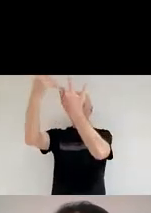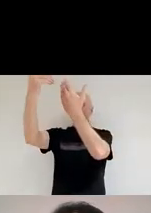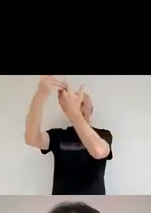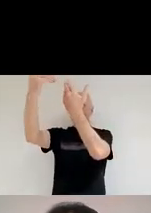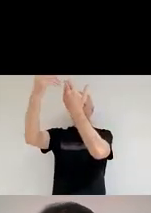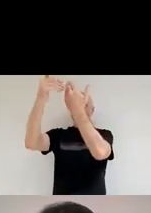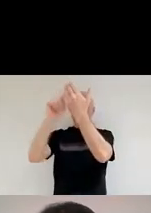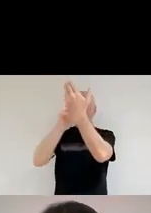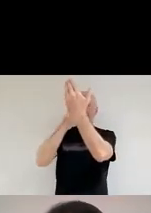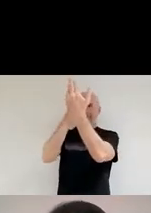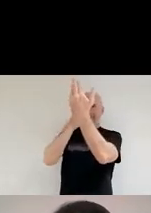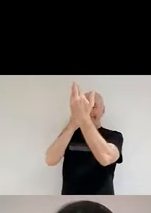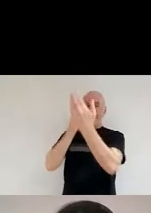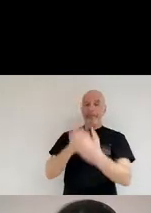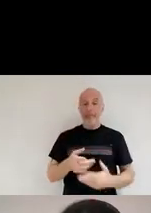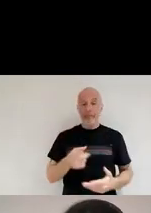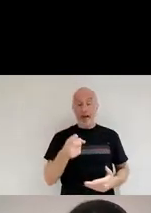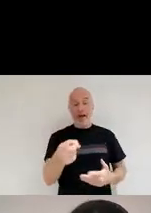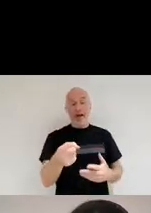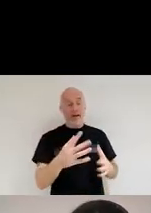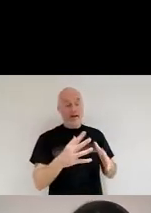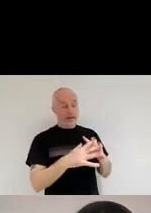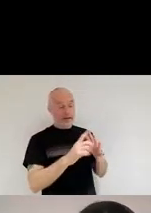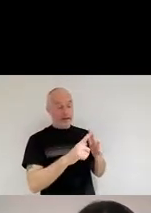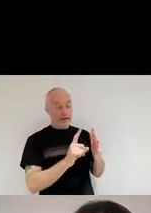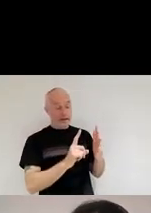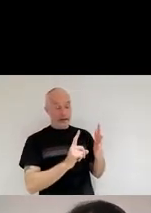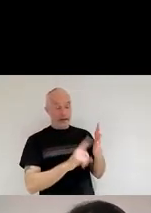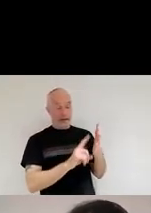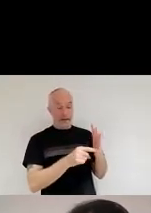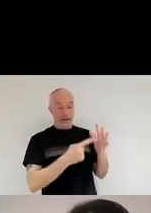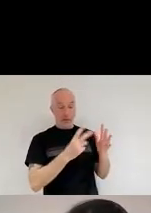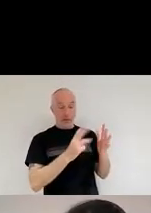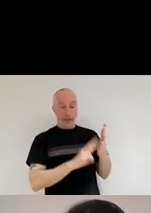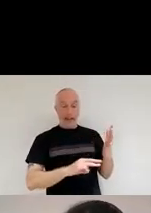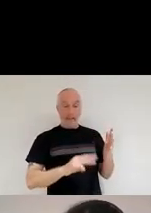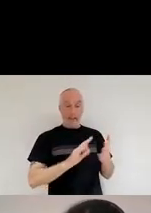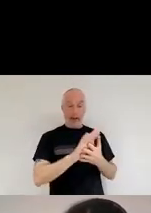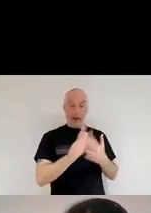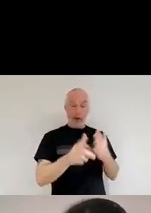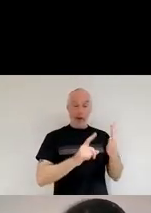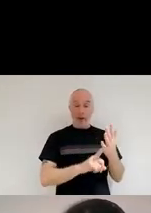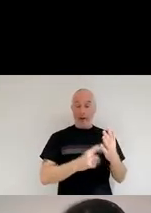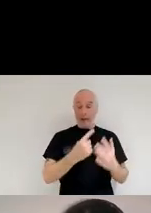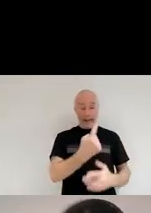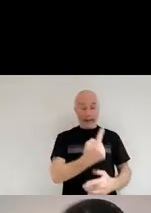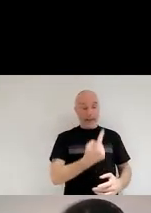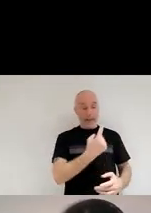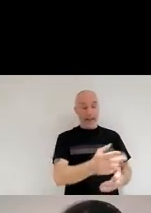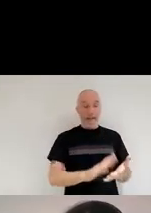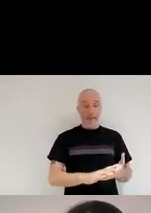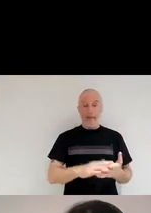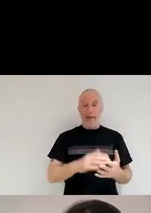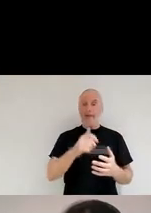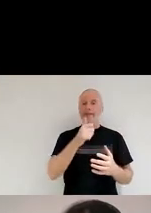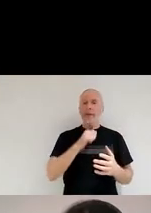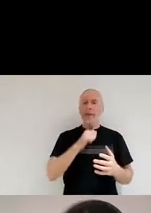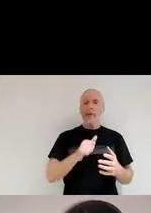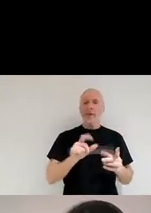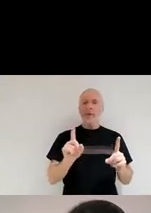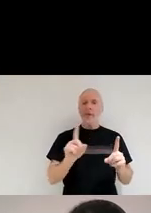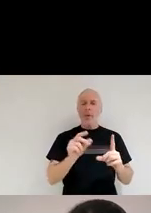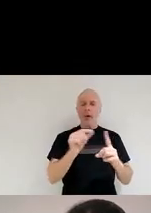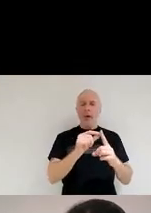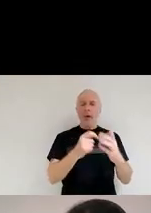was William Herschel himself. So William Herschel, he had used the prism to diffract light from the sun, and he actually